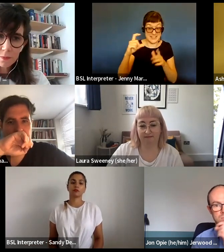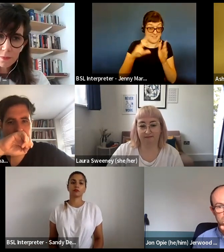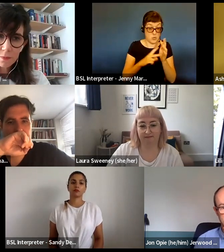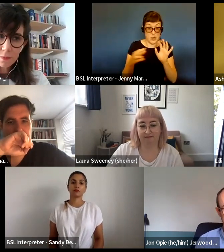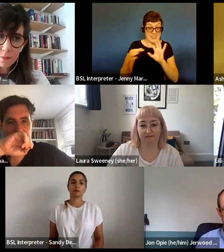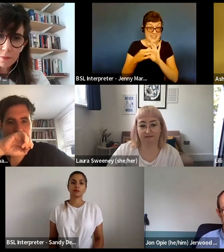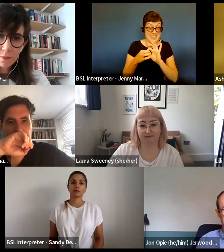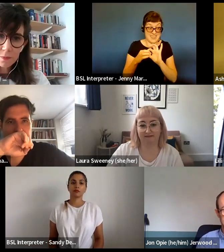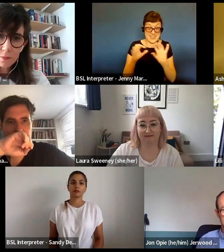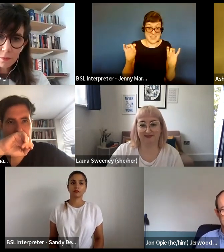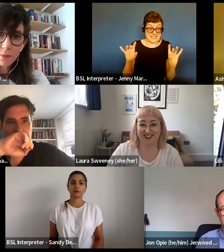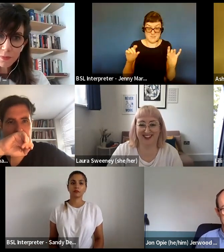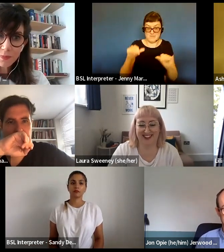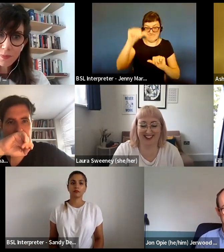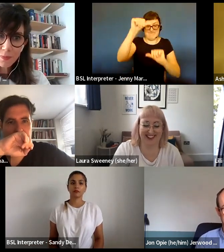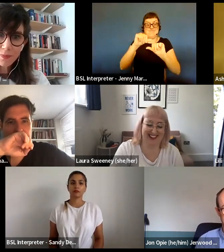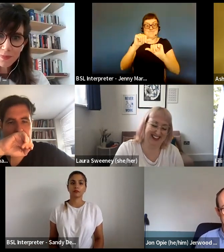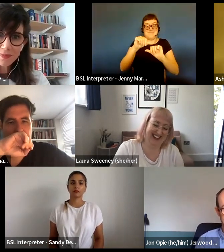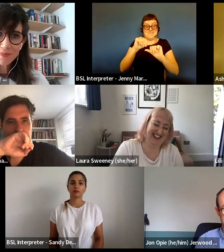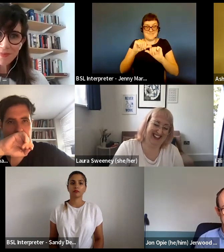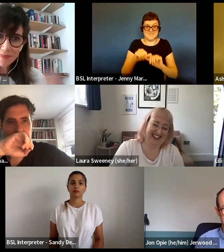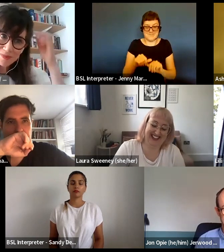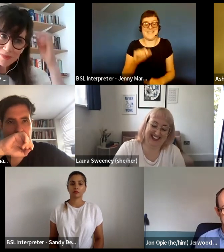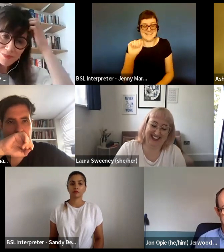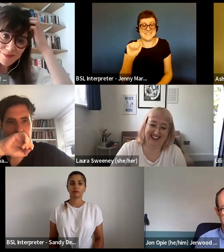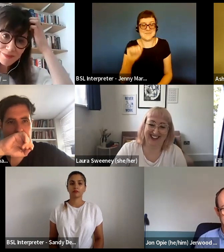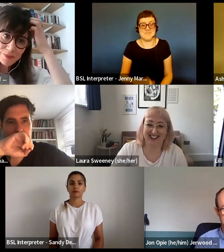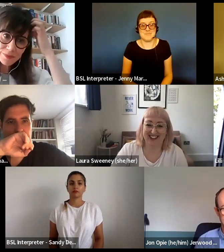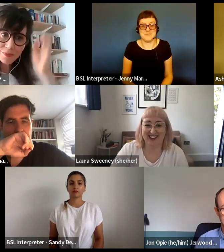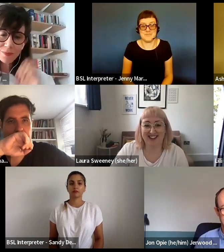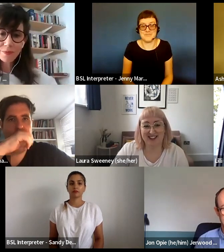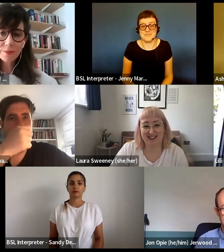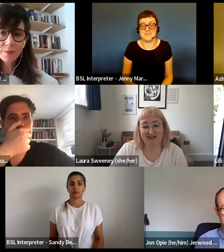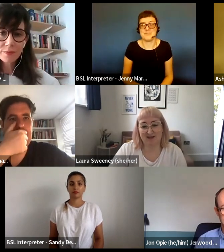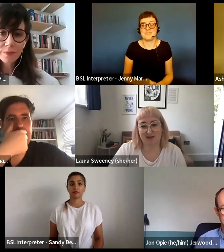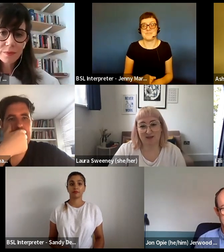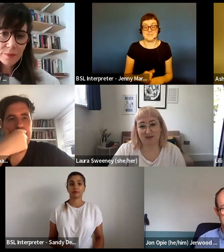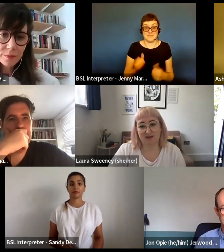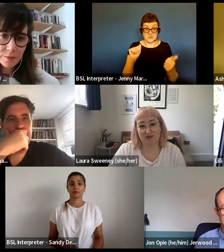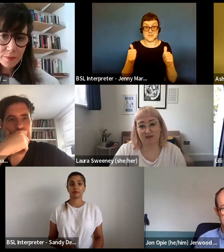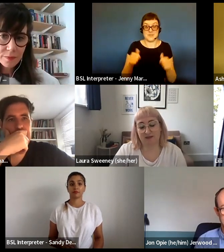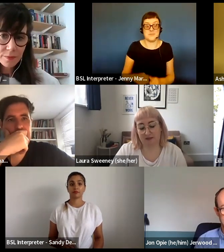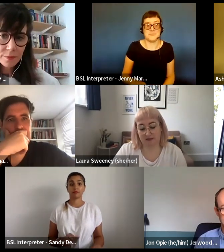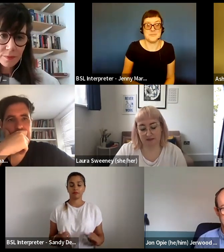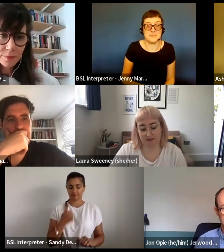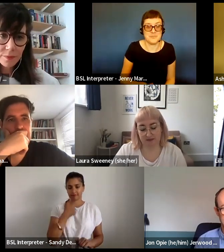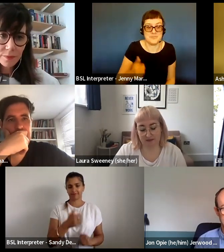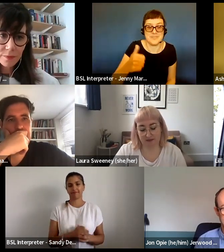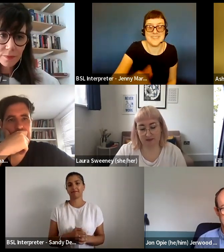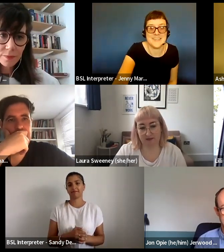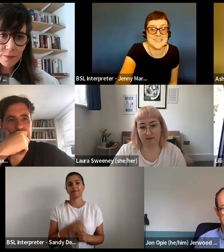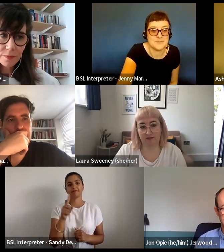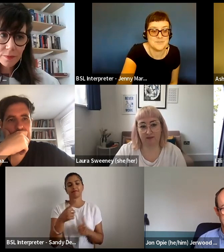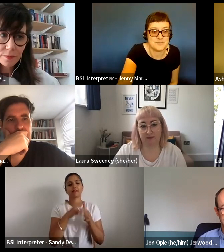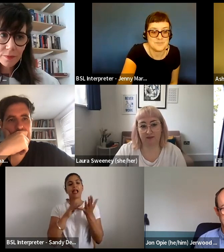you went absolutely minimalist. Yeah. Yeah. Well, again, like part of that was that we there's nothing